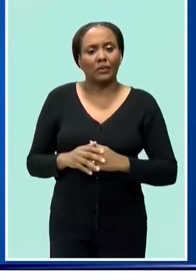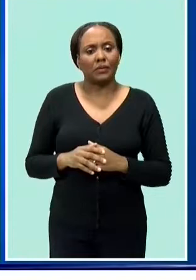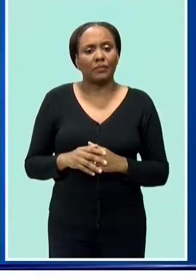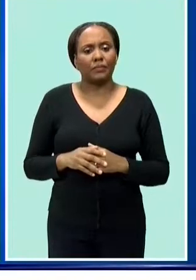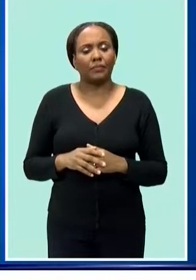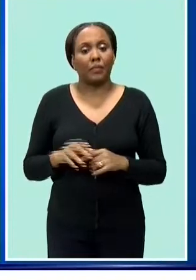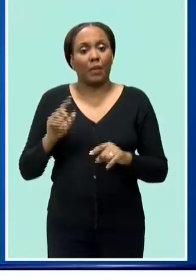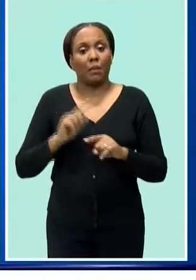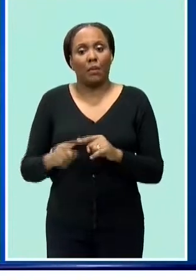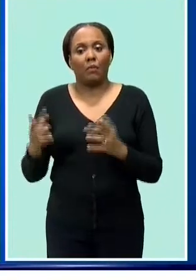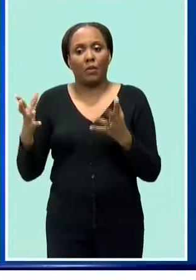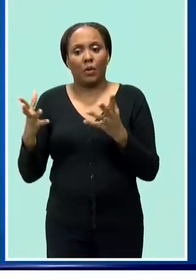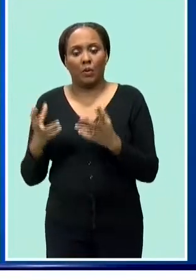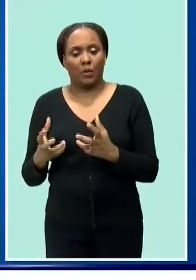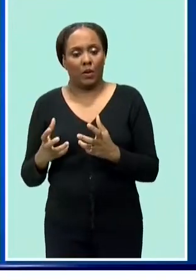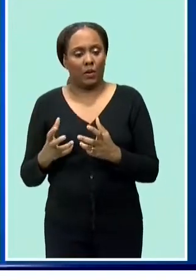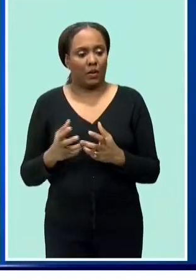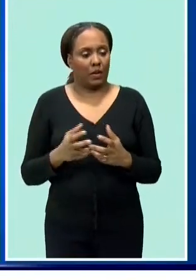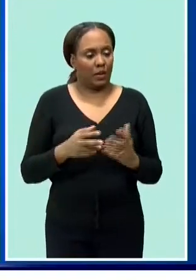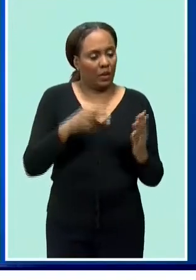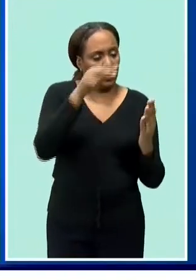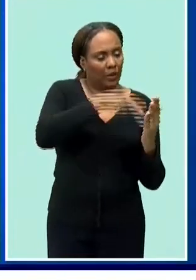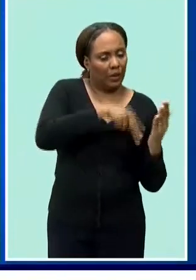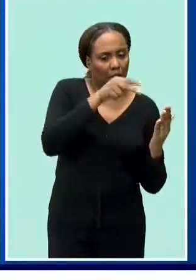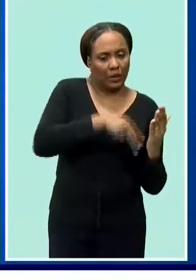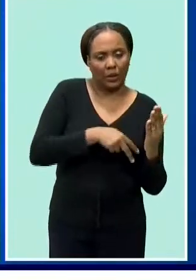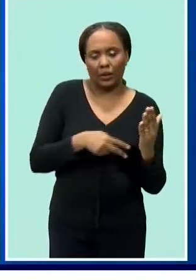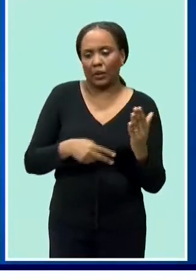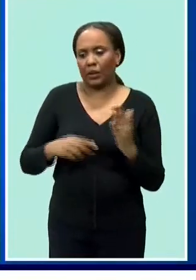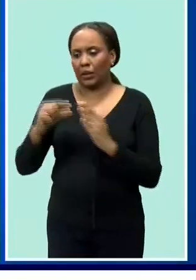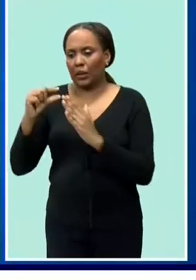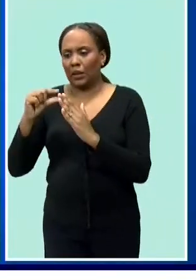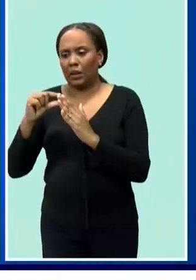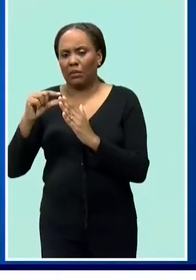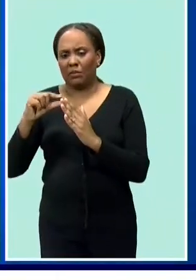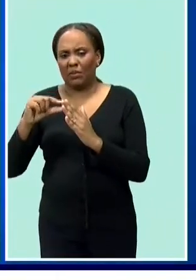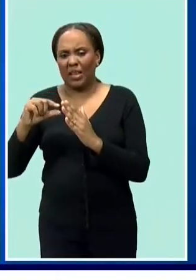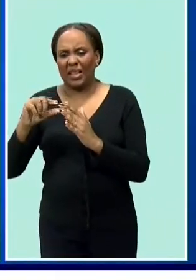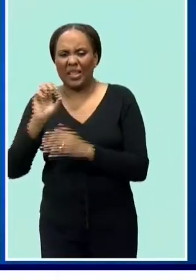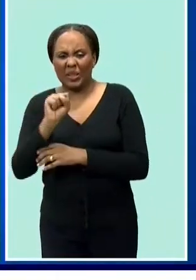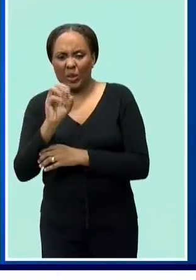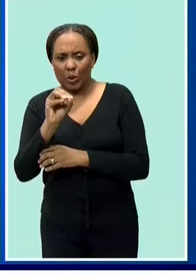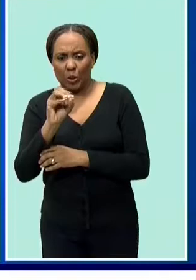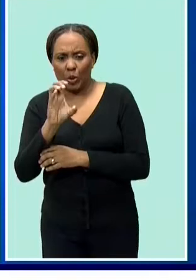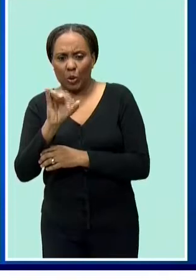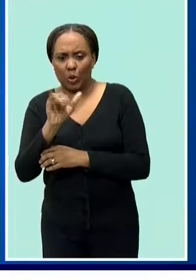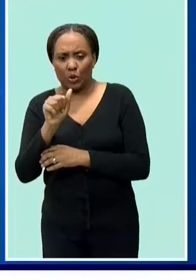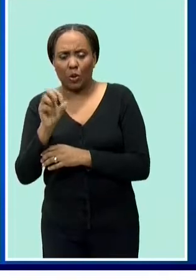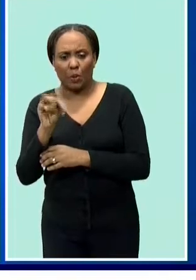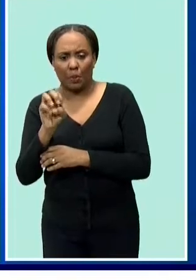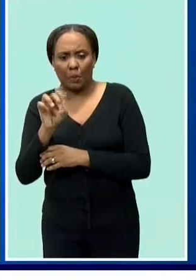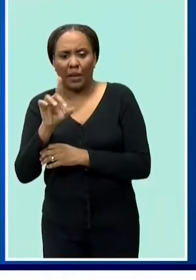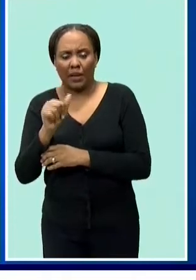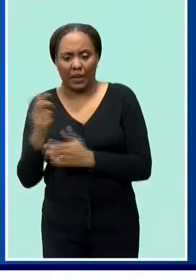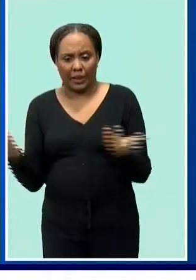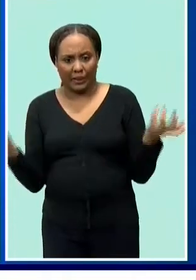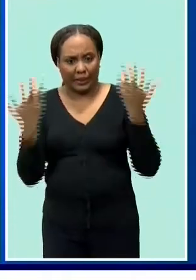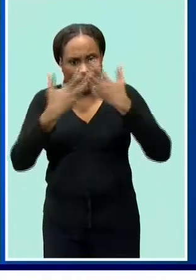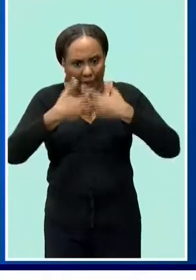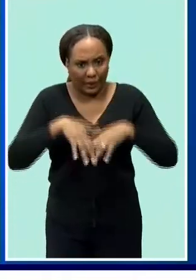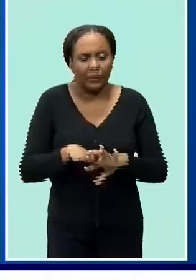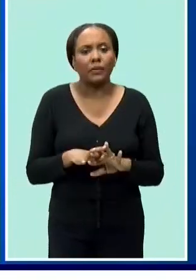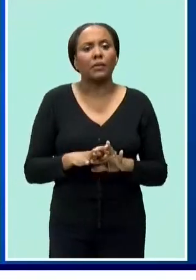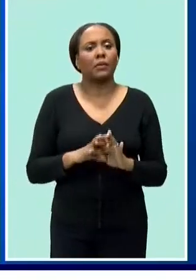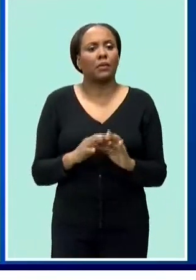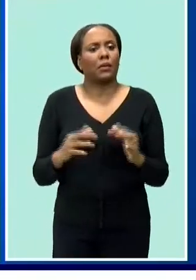marry the two the traditional with the non-traditional i think we go a much further way in being able to embrace people